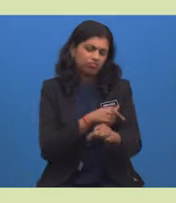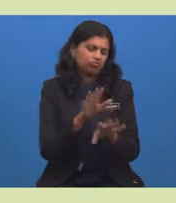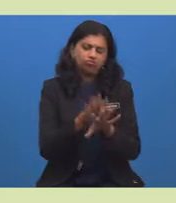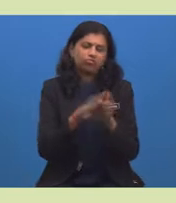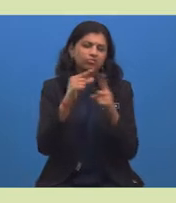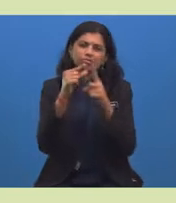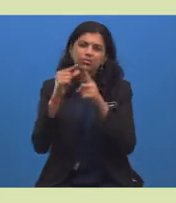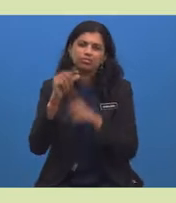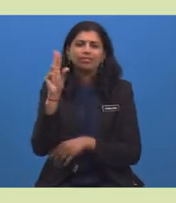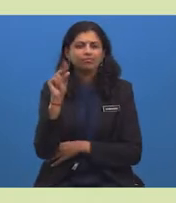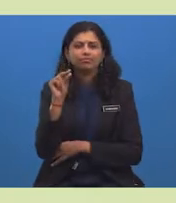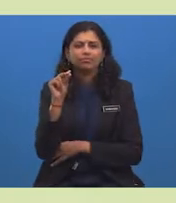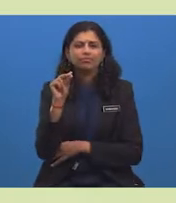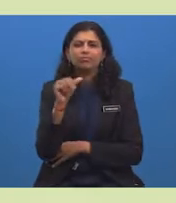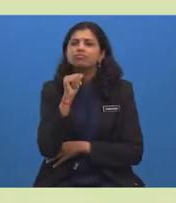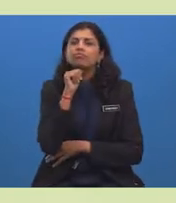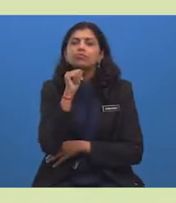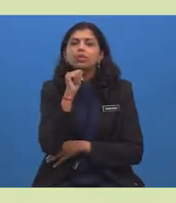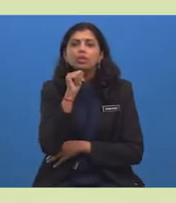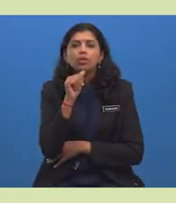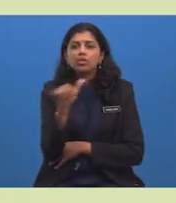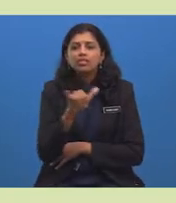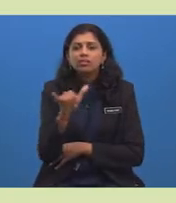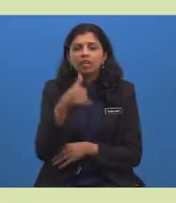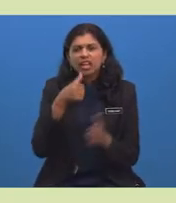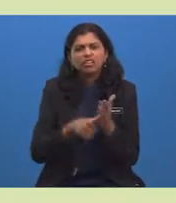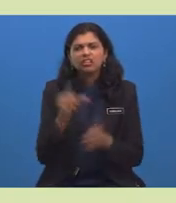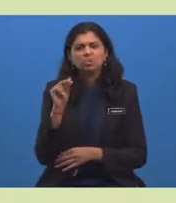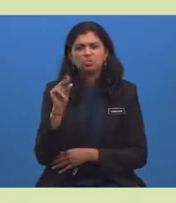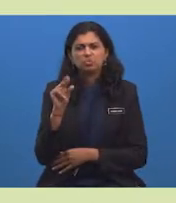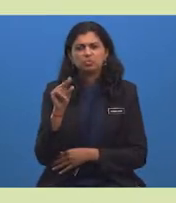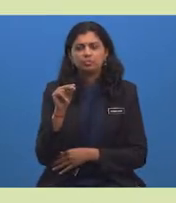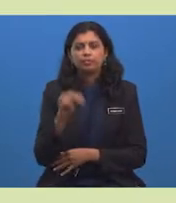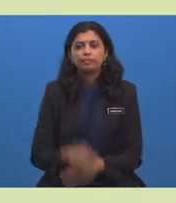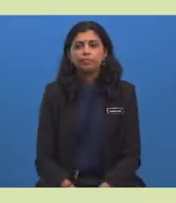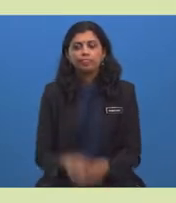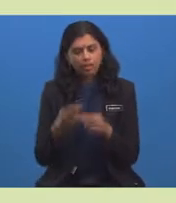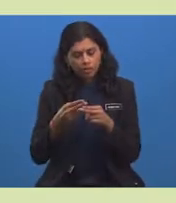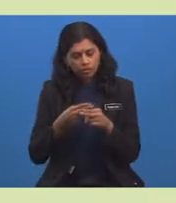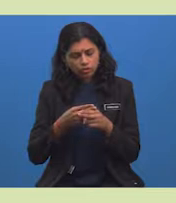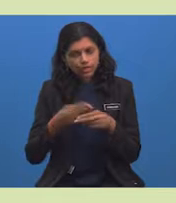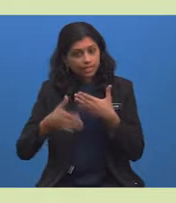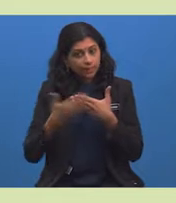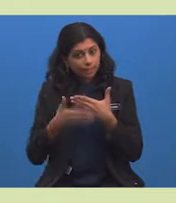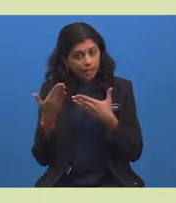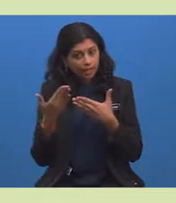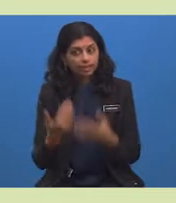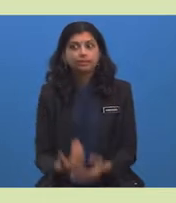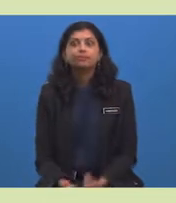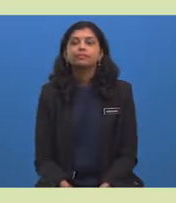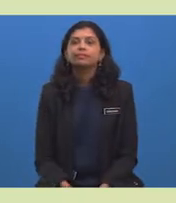worthy as how you are writing a letter. So, keep it short and sweet, yeah?